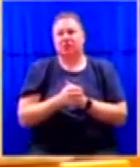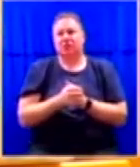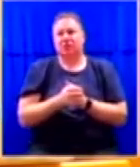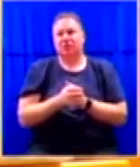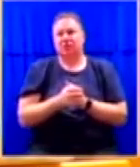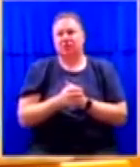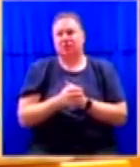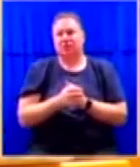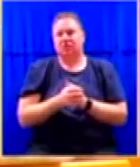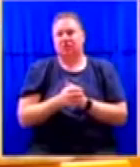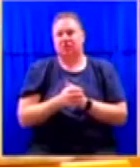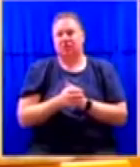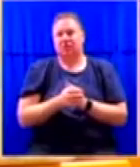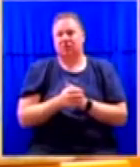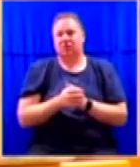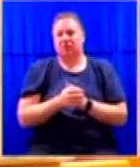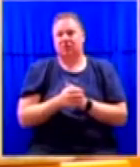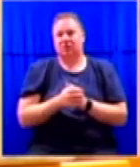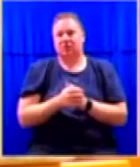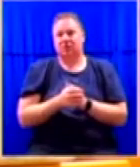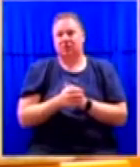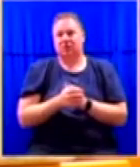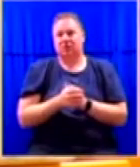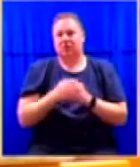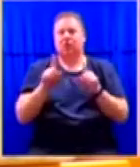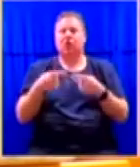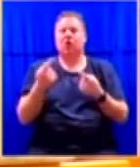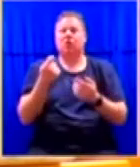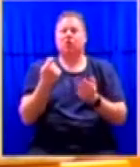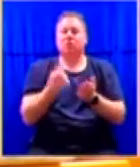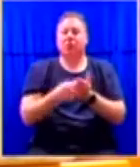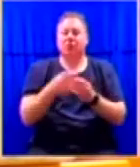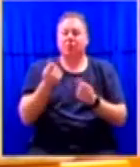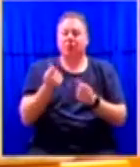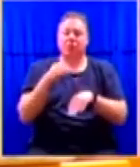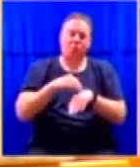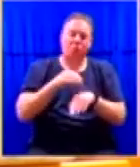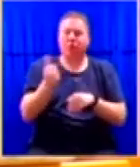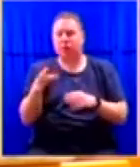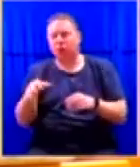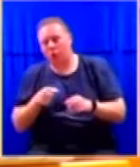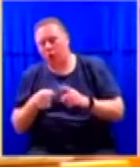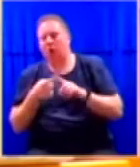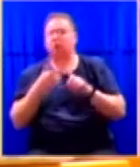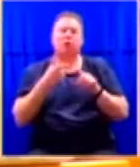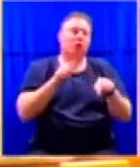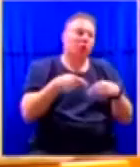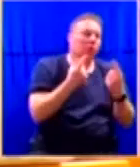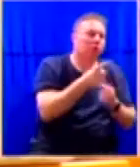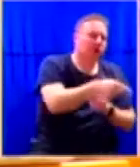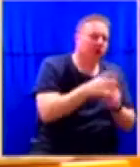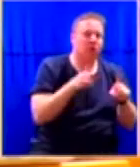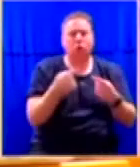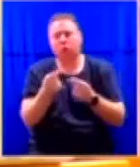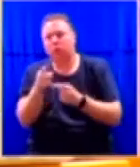cannot spend much more money than what you earn, you cannot do this, and you cannot do that. And, of course, they